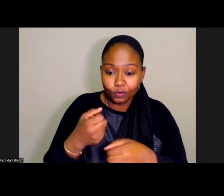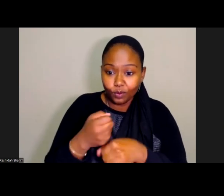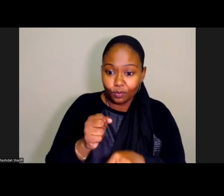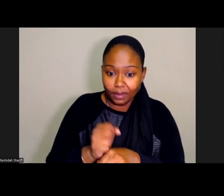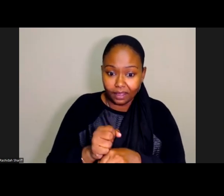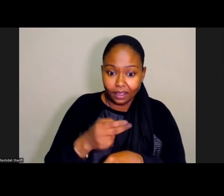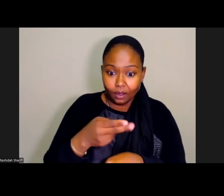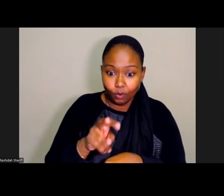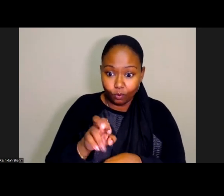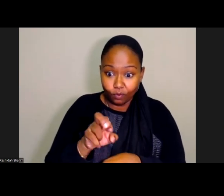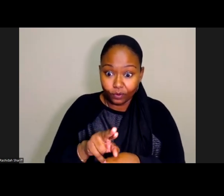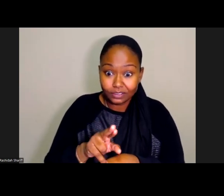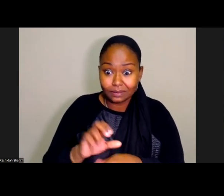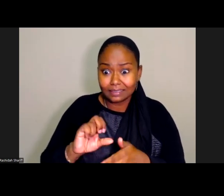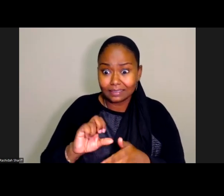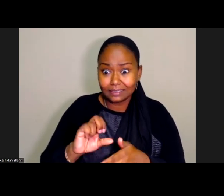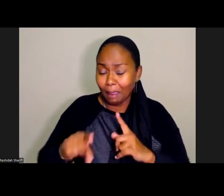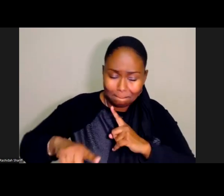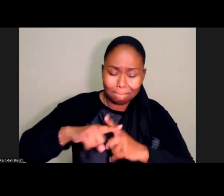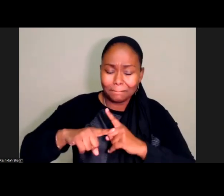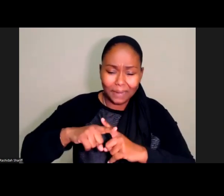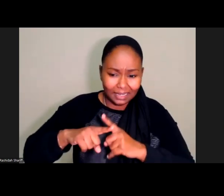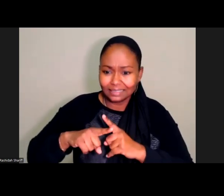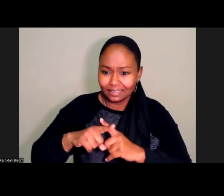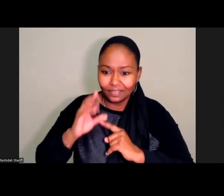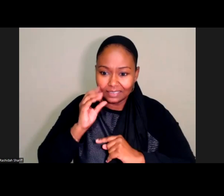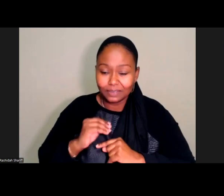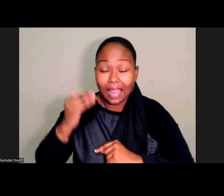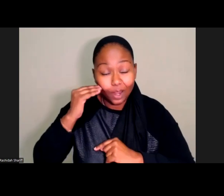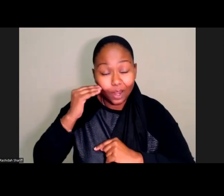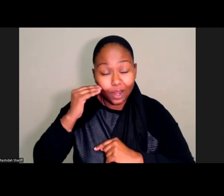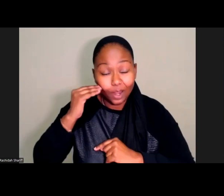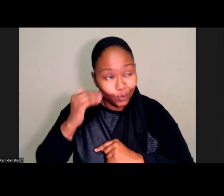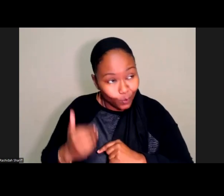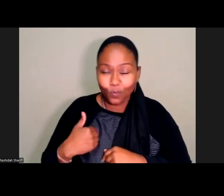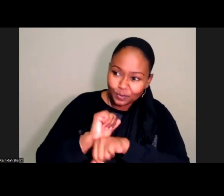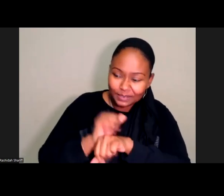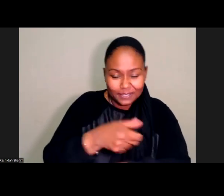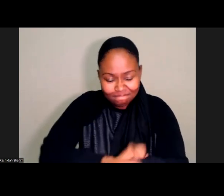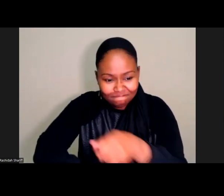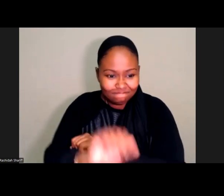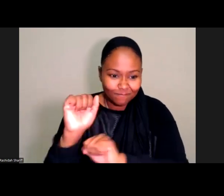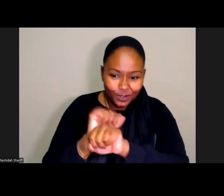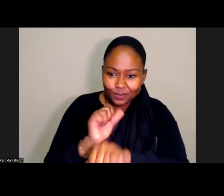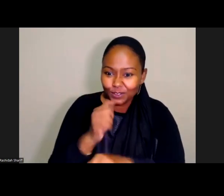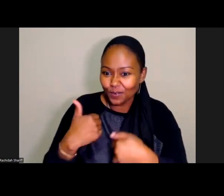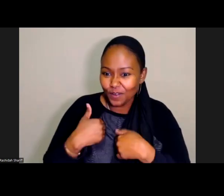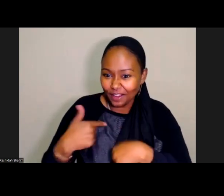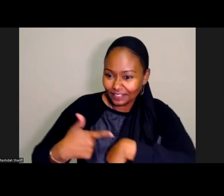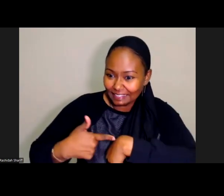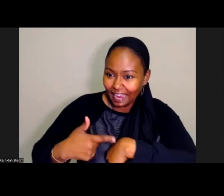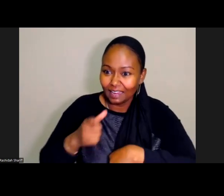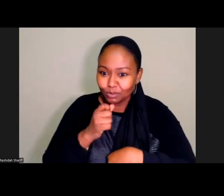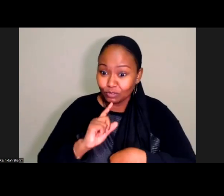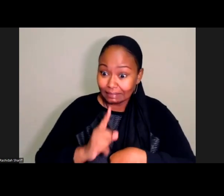positive spotlight within California. I know we all know sometimes we're so busy doing the work that we don't have time to tell